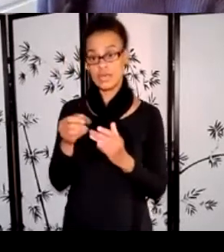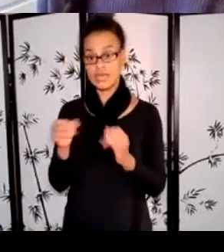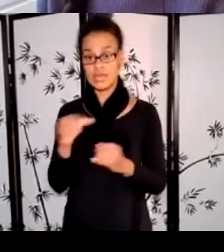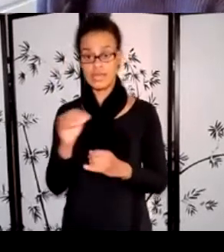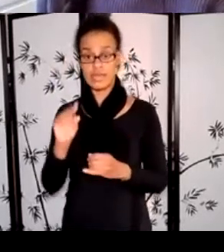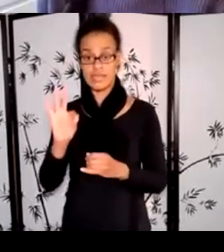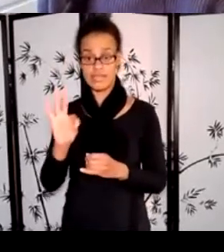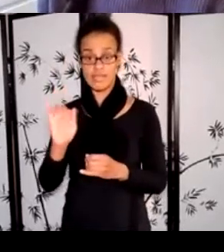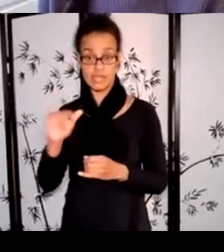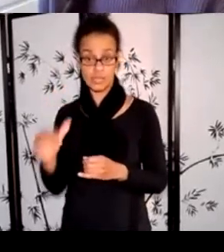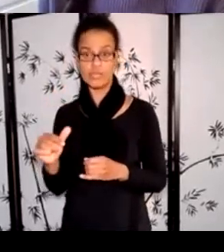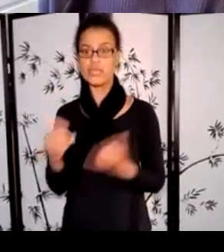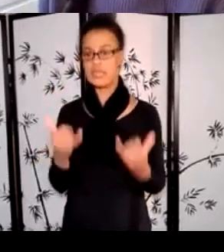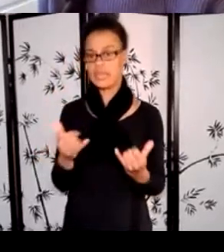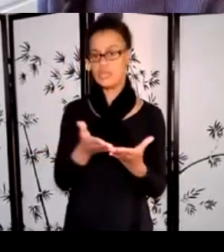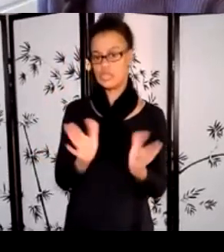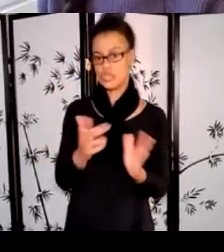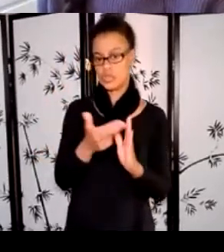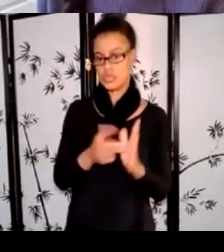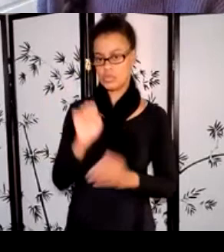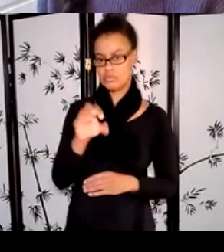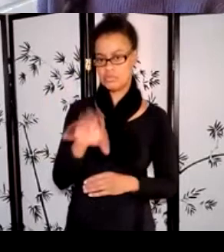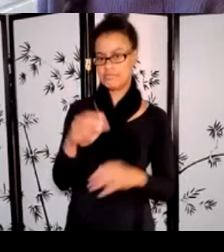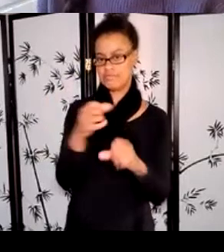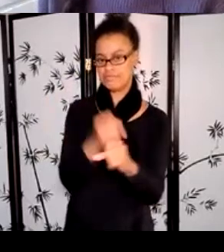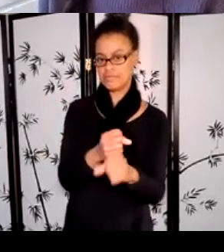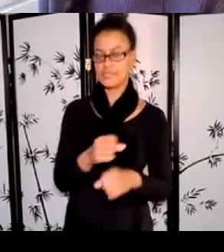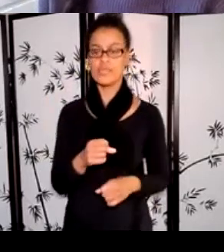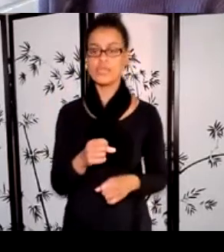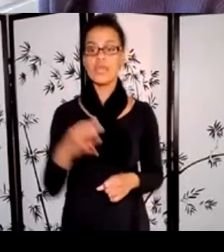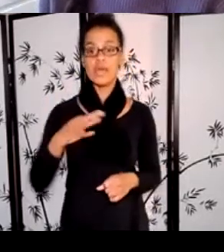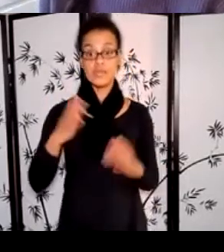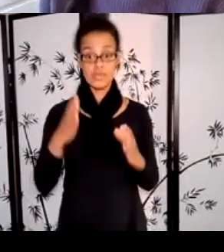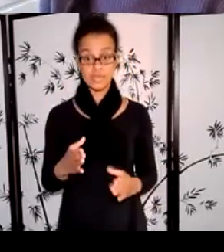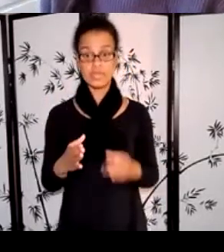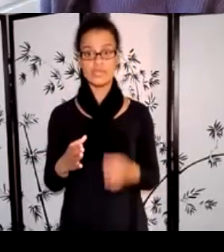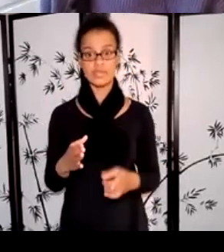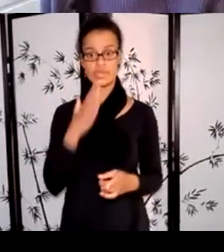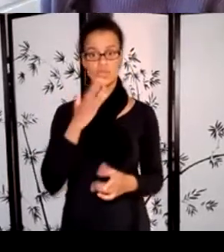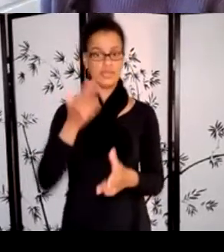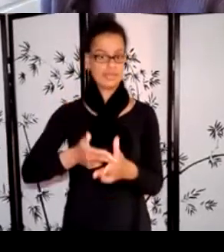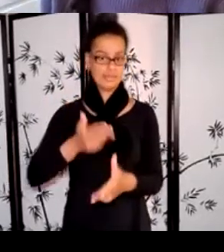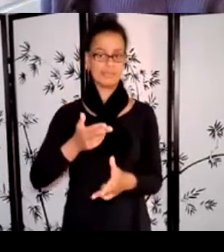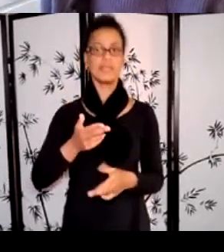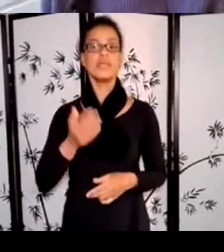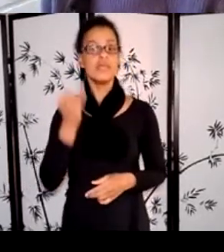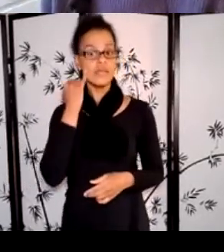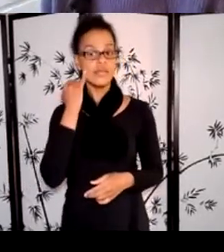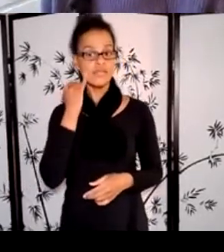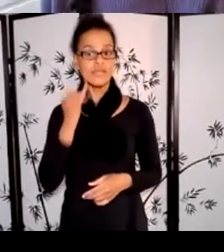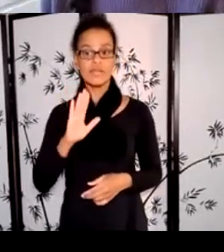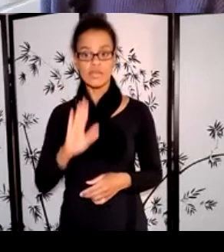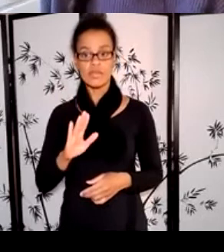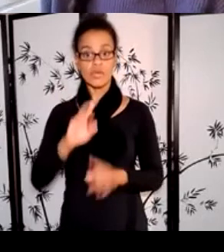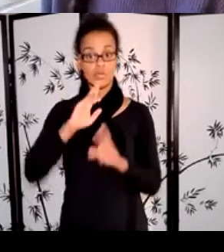Applicants must be in good standing, meaning they may not apply to any program if they have an overdue final or interim report